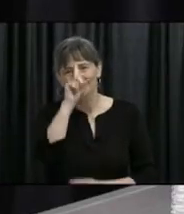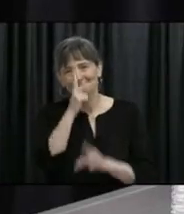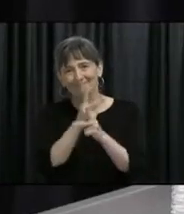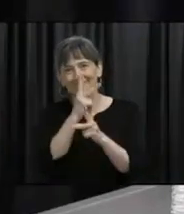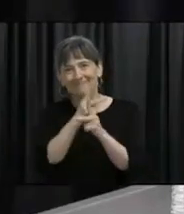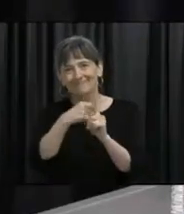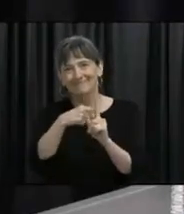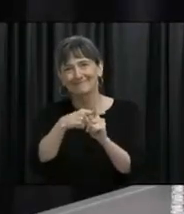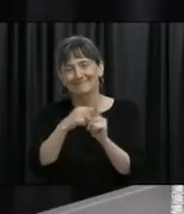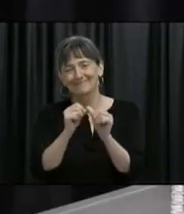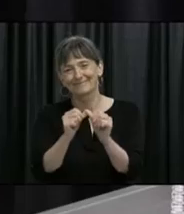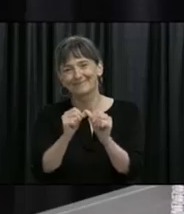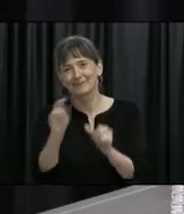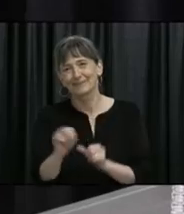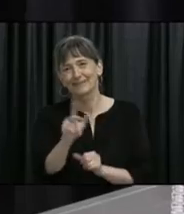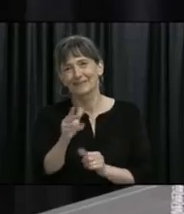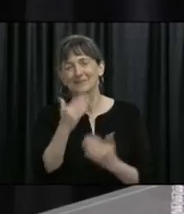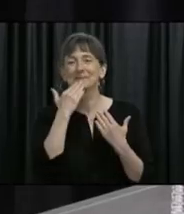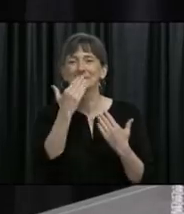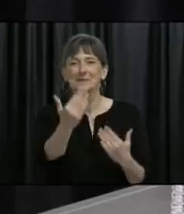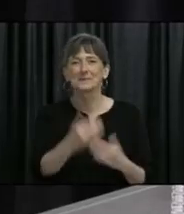Newfoundland and Labrador. Thank you.